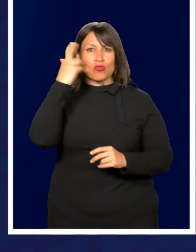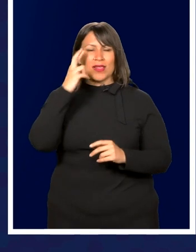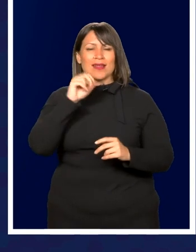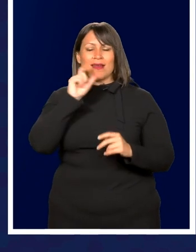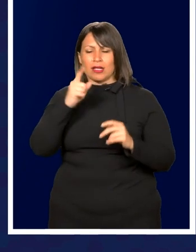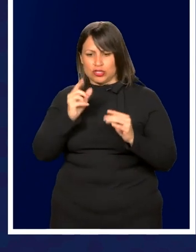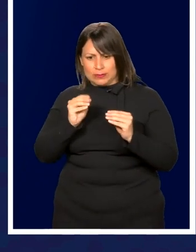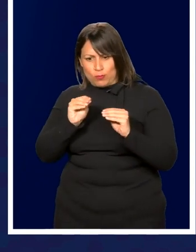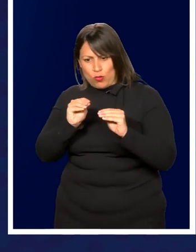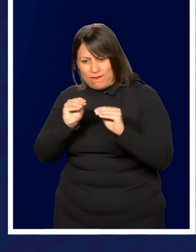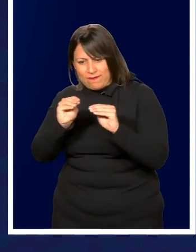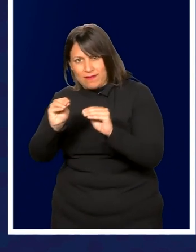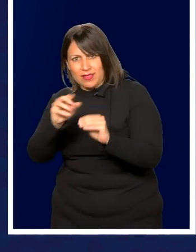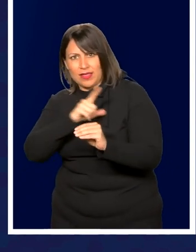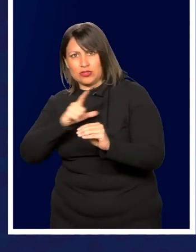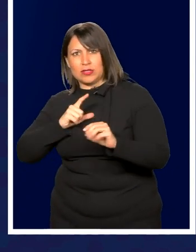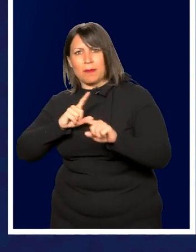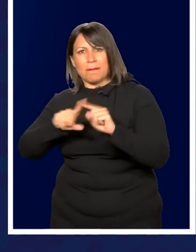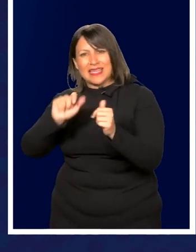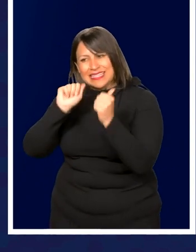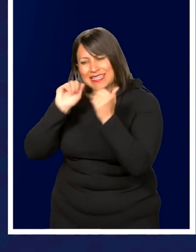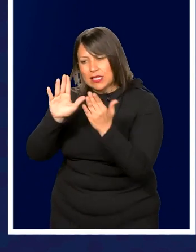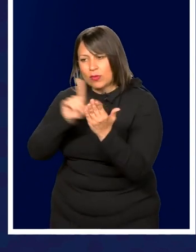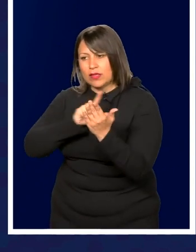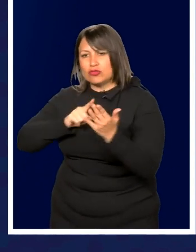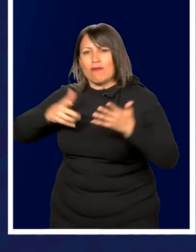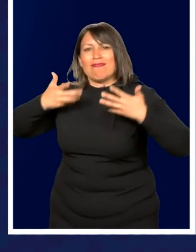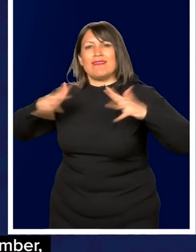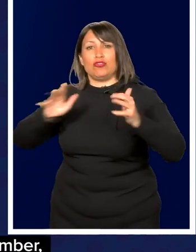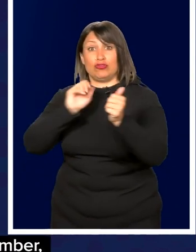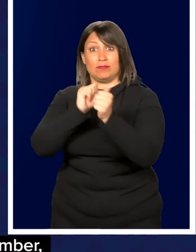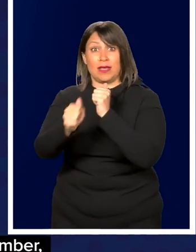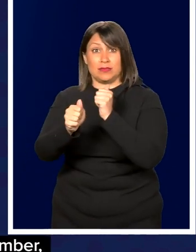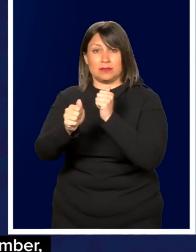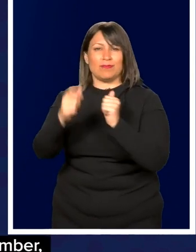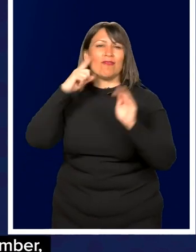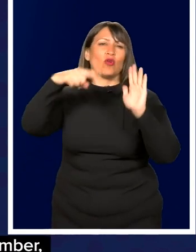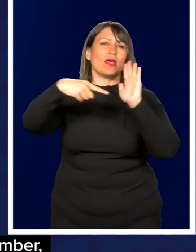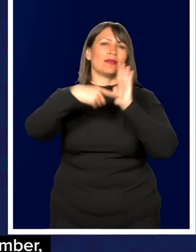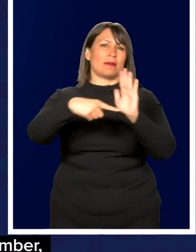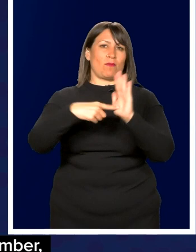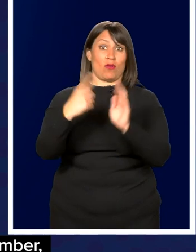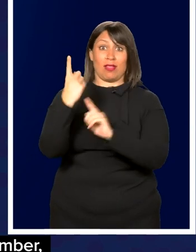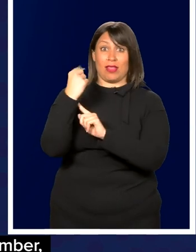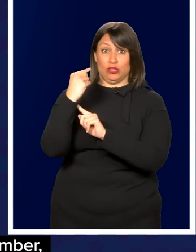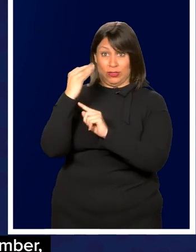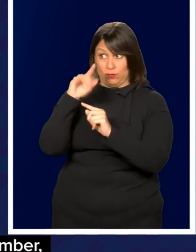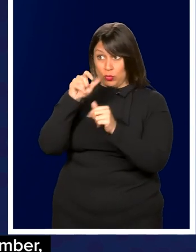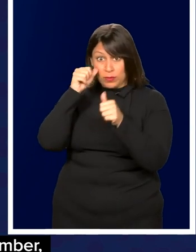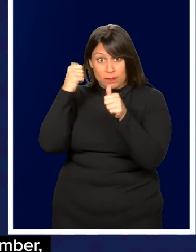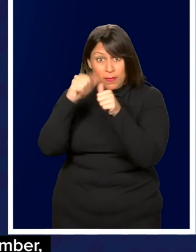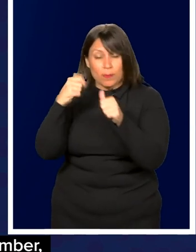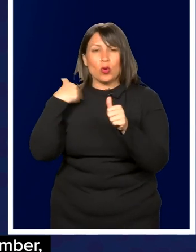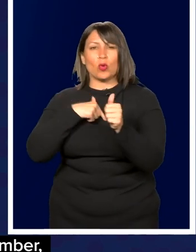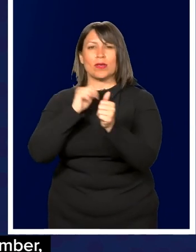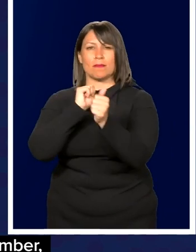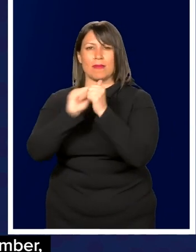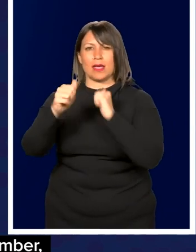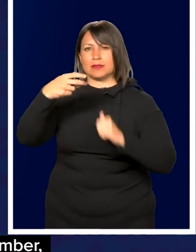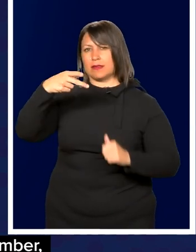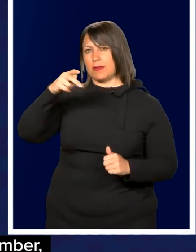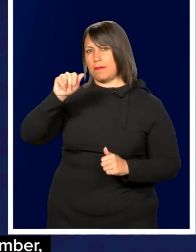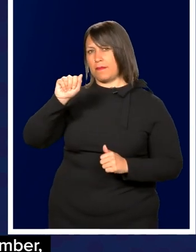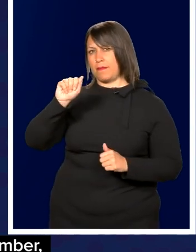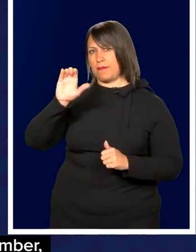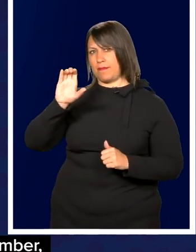realize, it's not just moving legislation, but it's dealing with legislation you've already passed. For instance, last year, if you'll remember, we